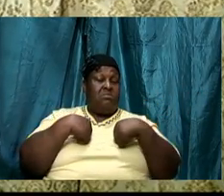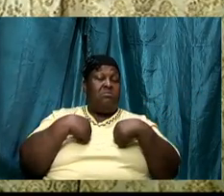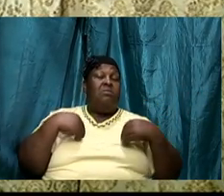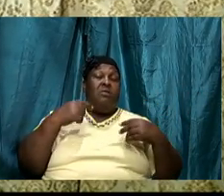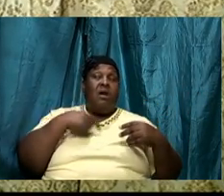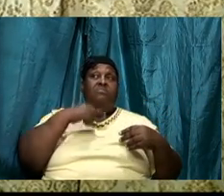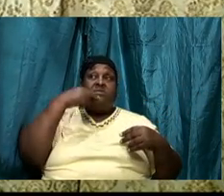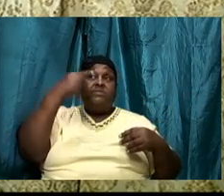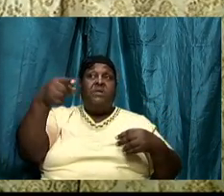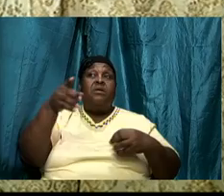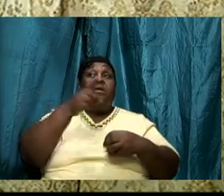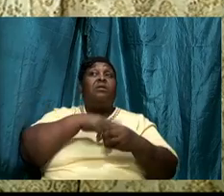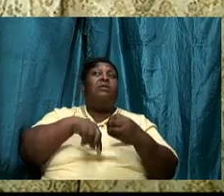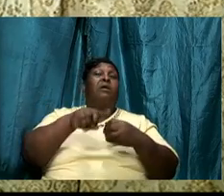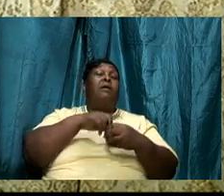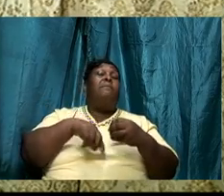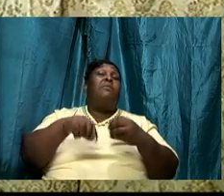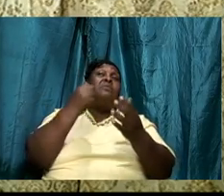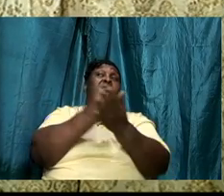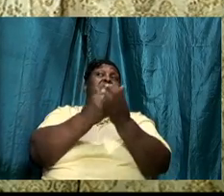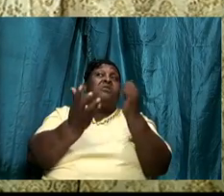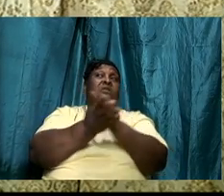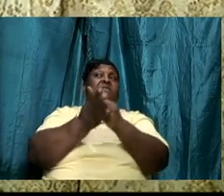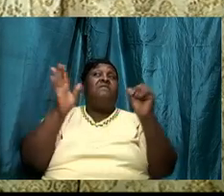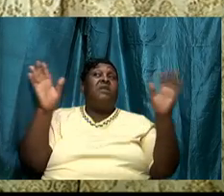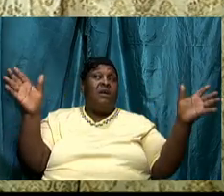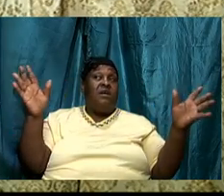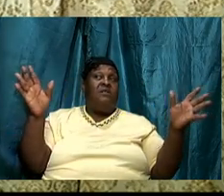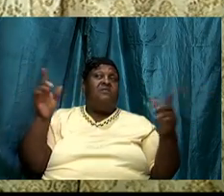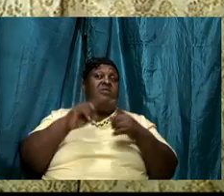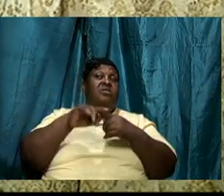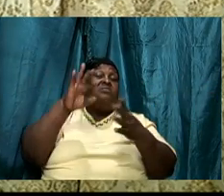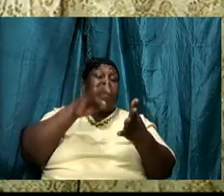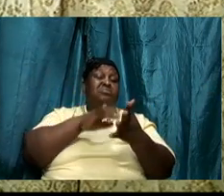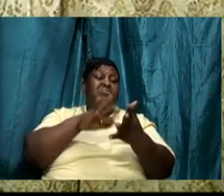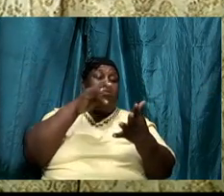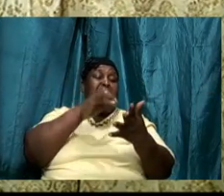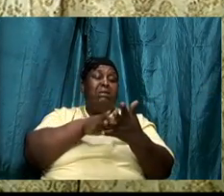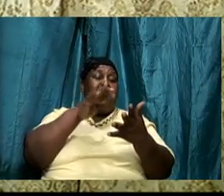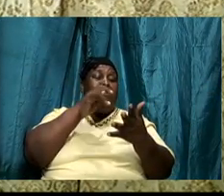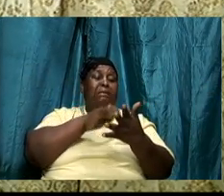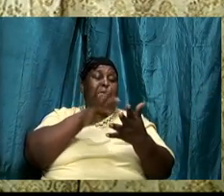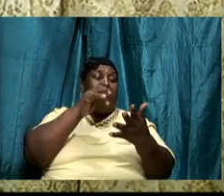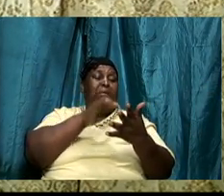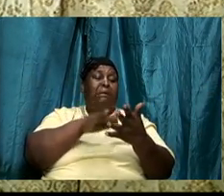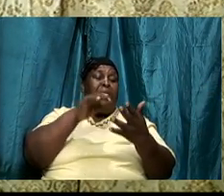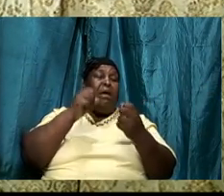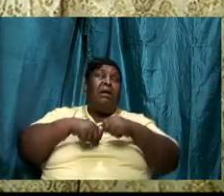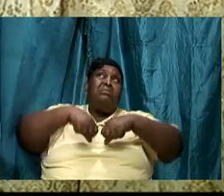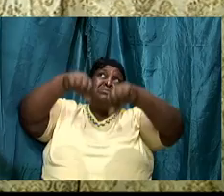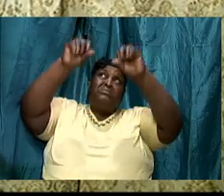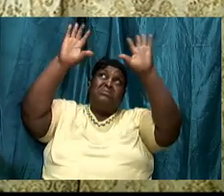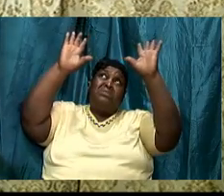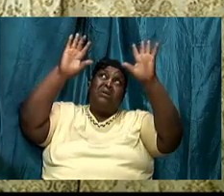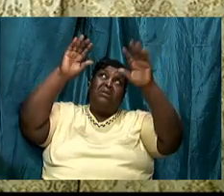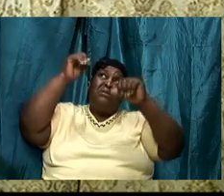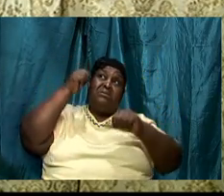relates to getting into the word to surrendering ourselves in prayer